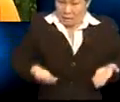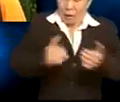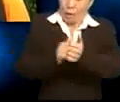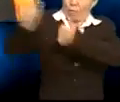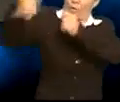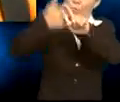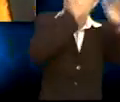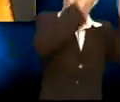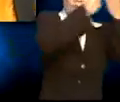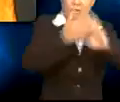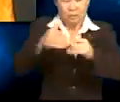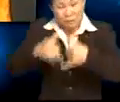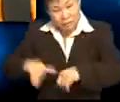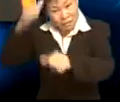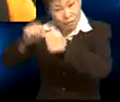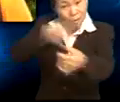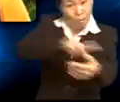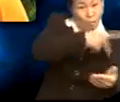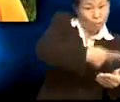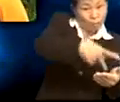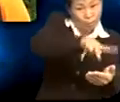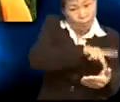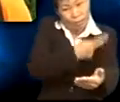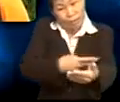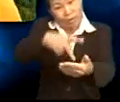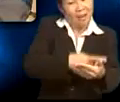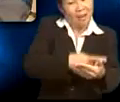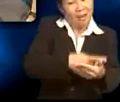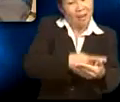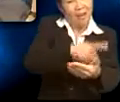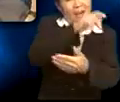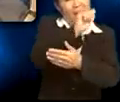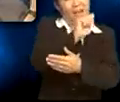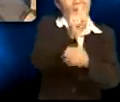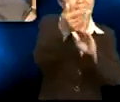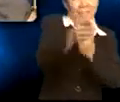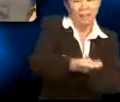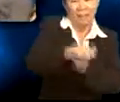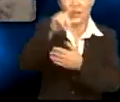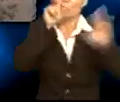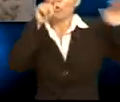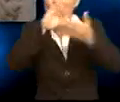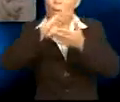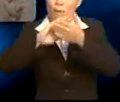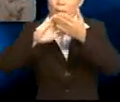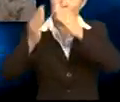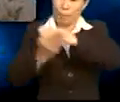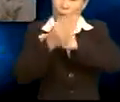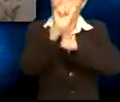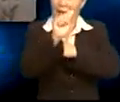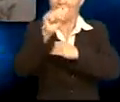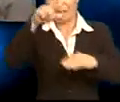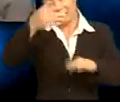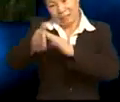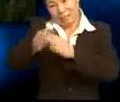from the city. Do you still remember the poem we learned in school, The Dead Crow by A. Samad Syed? Oh, yes. I remember. Someone found